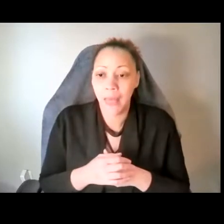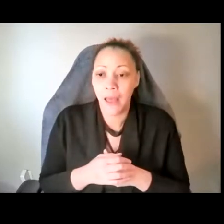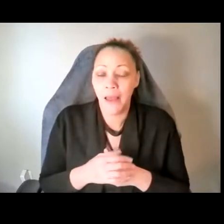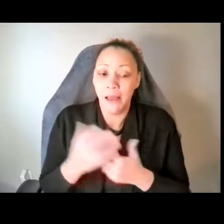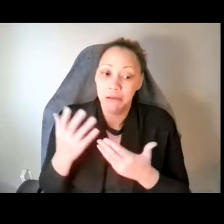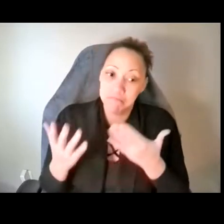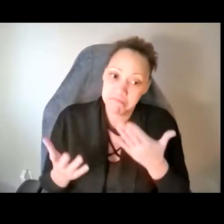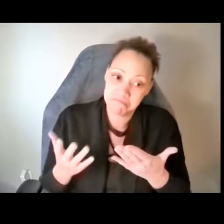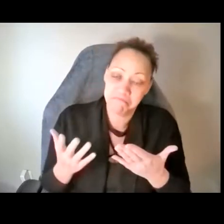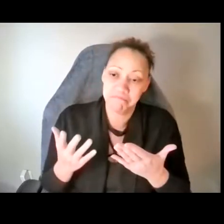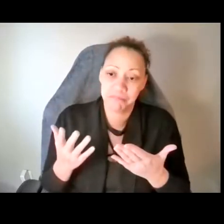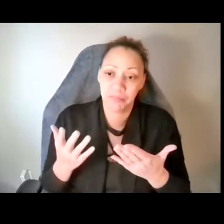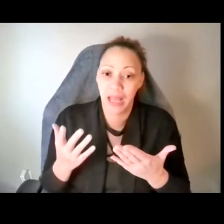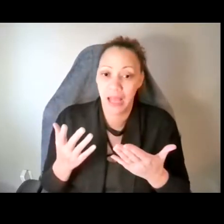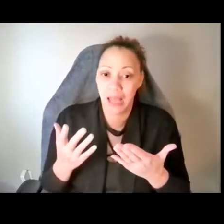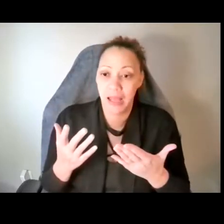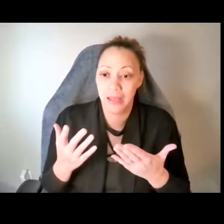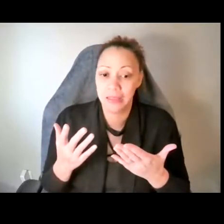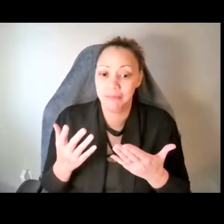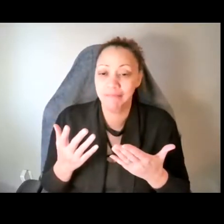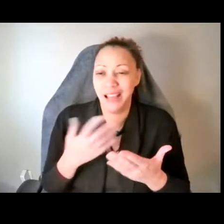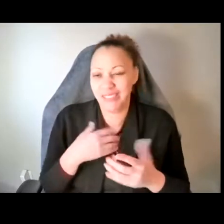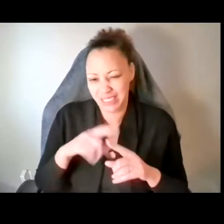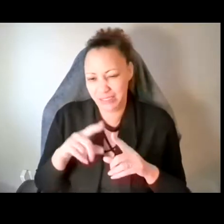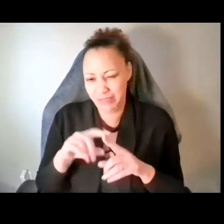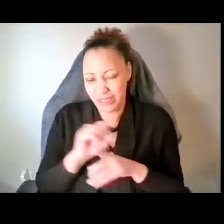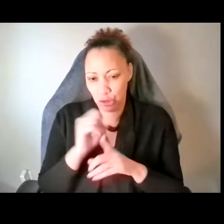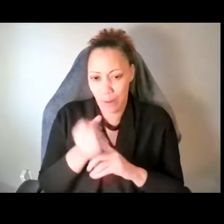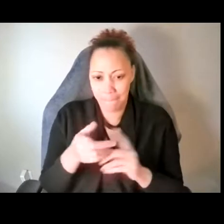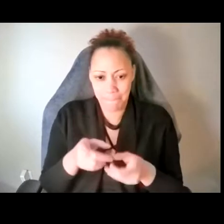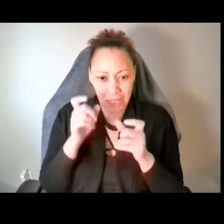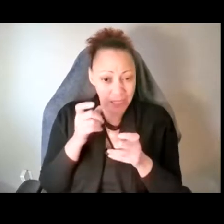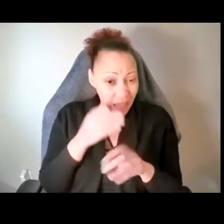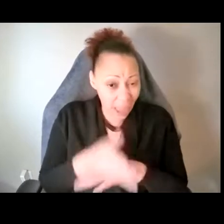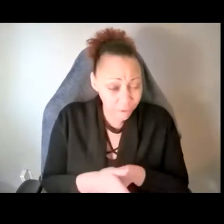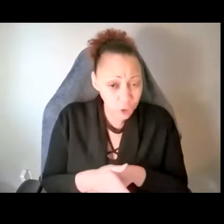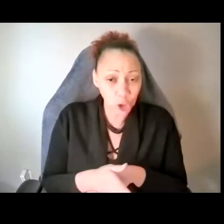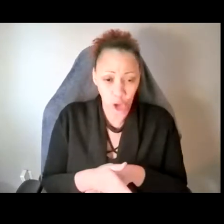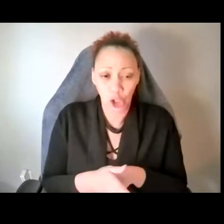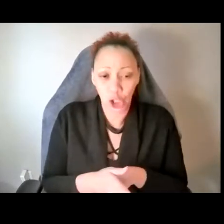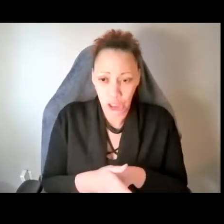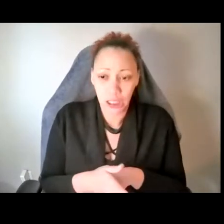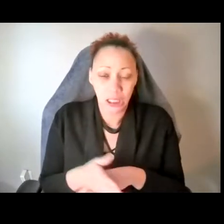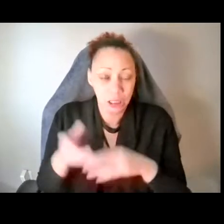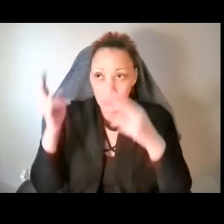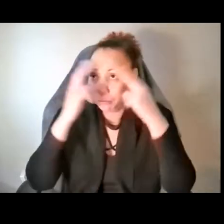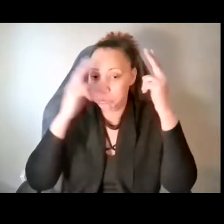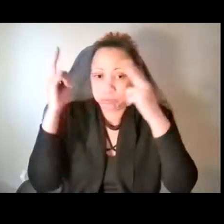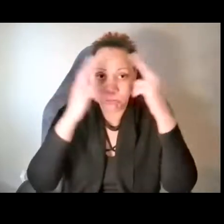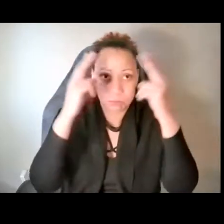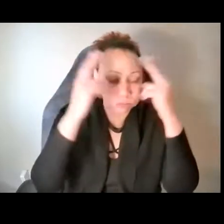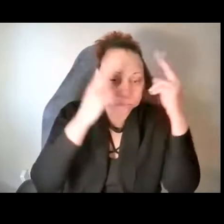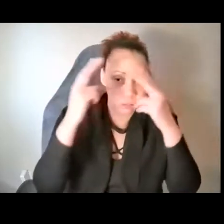had episode like very immediately afterwards had episode and their first episode of psychosis and, um,